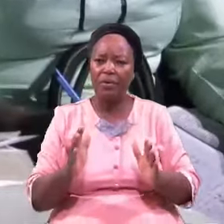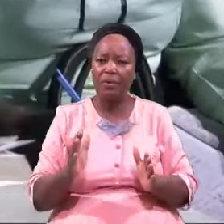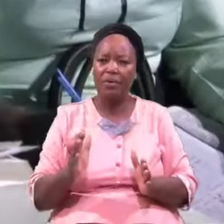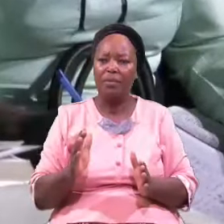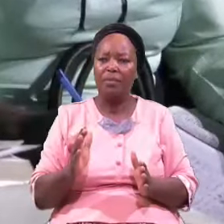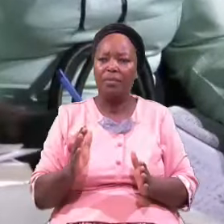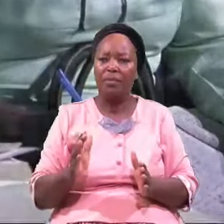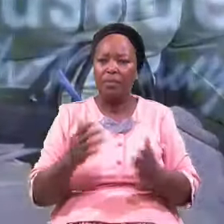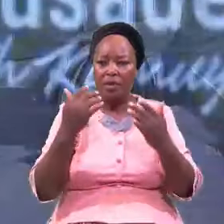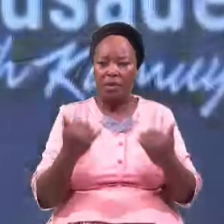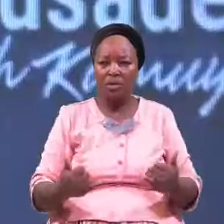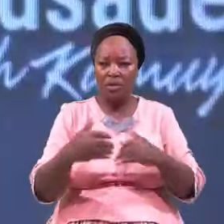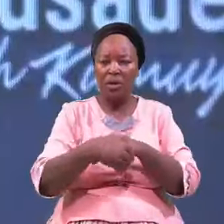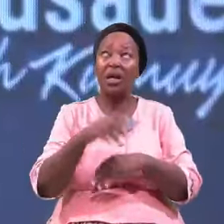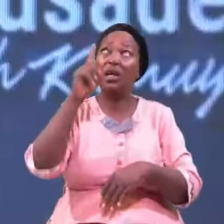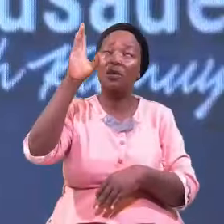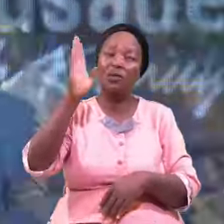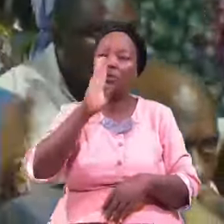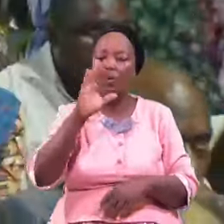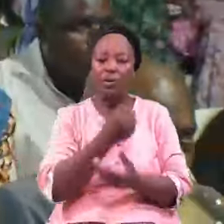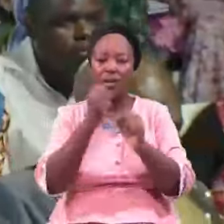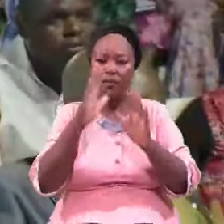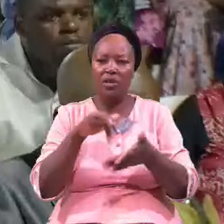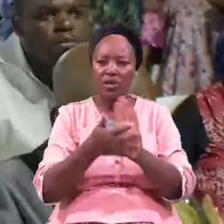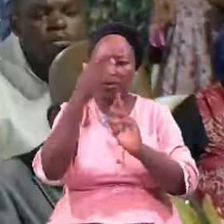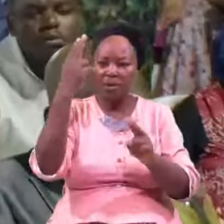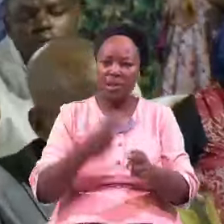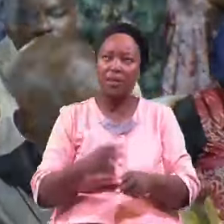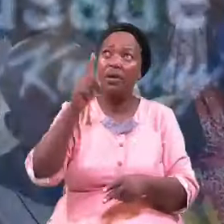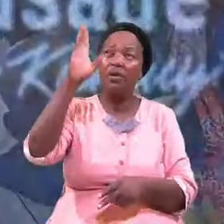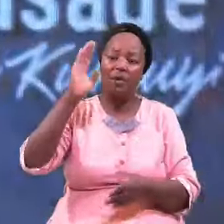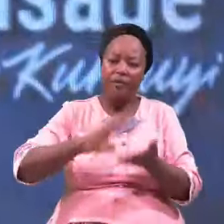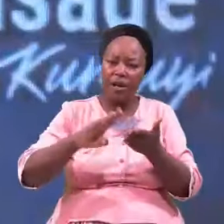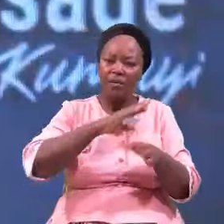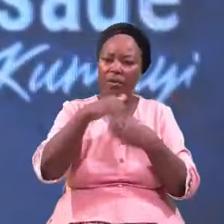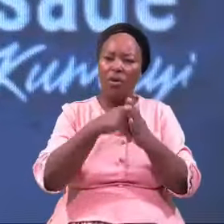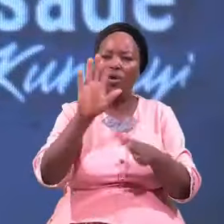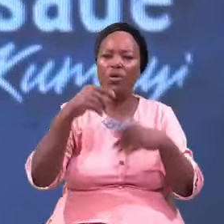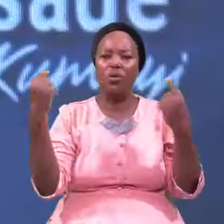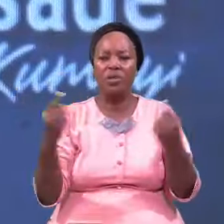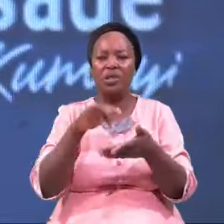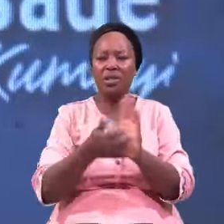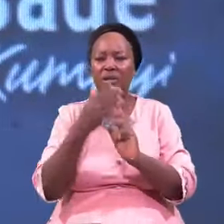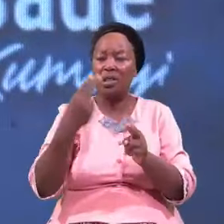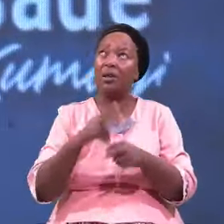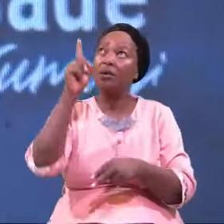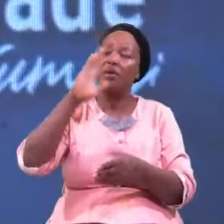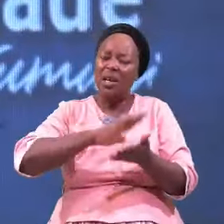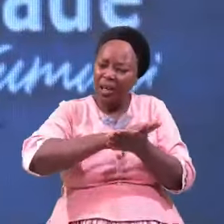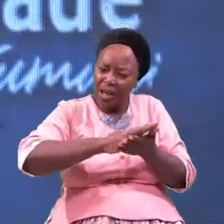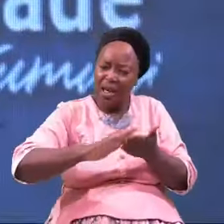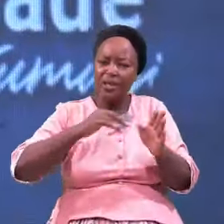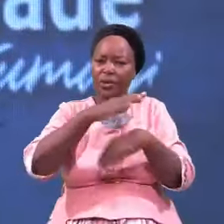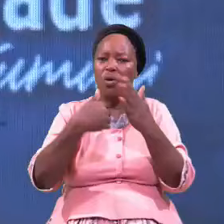Tonight He'll Be Your Savior He For Keep All Your Seeds He Claims All Your